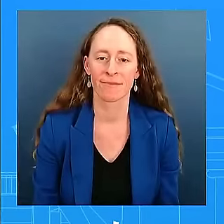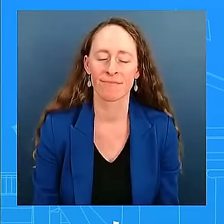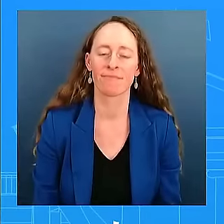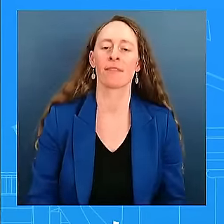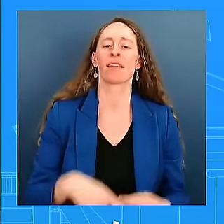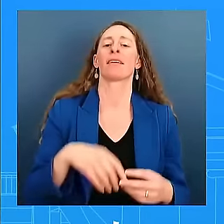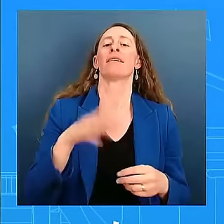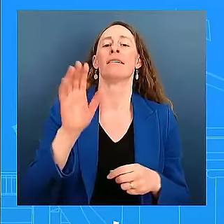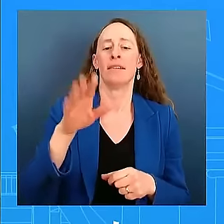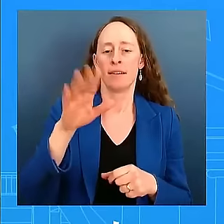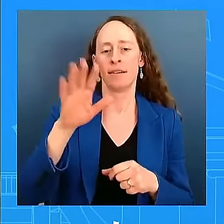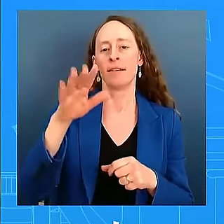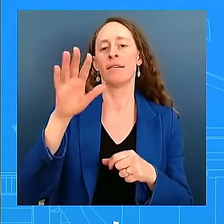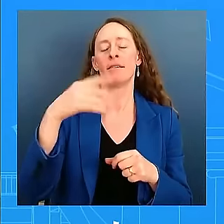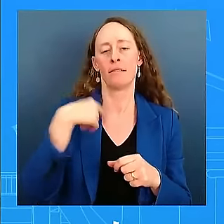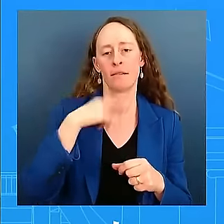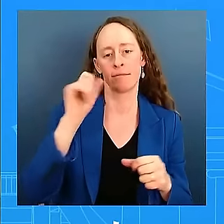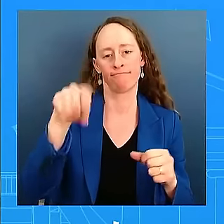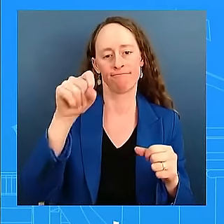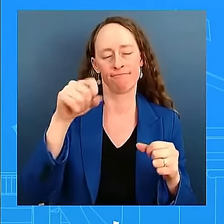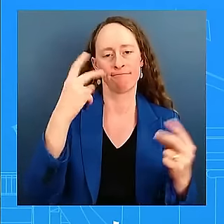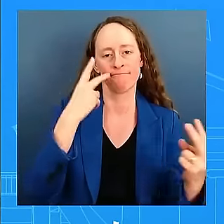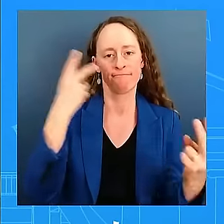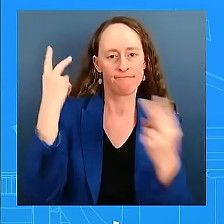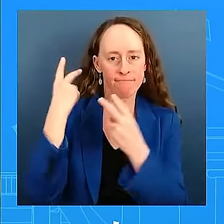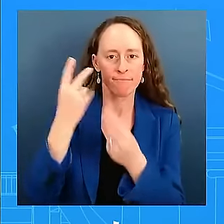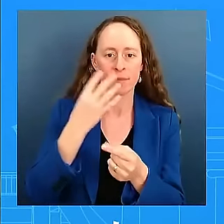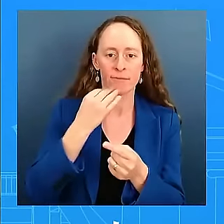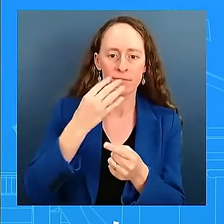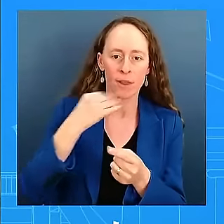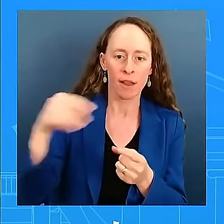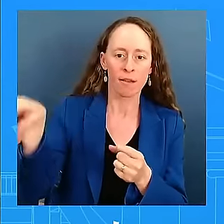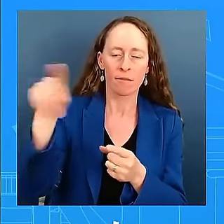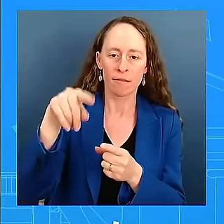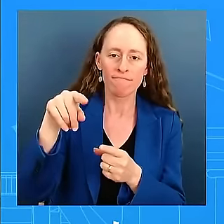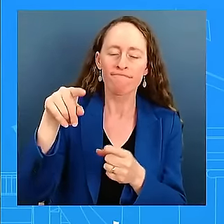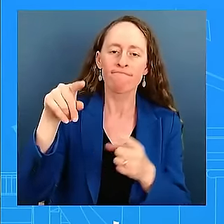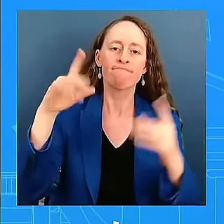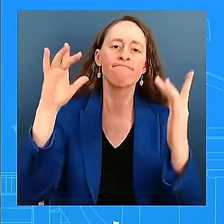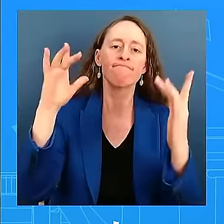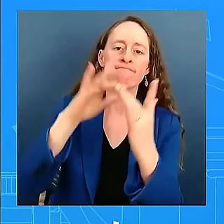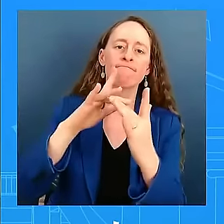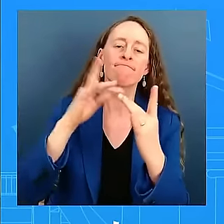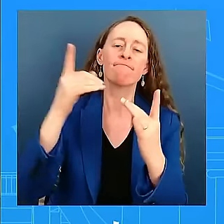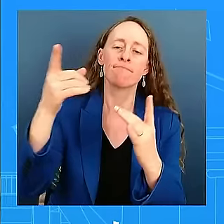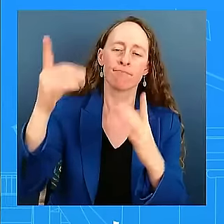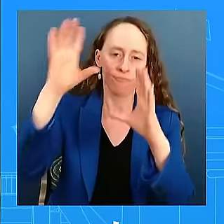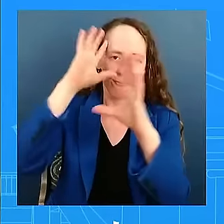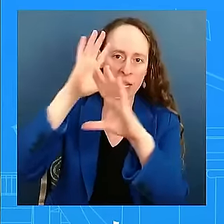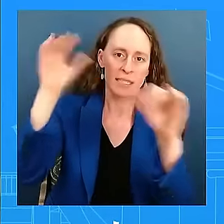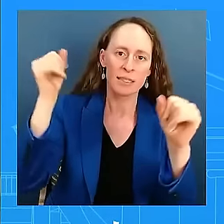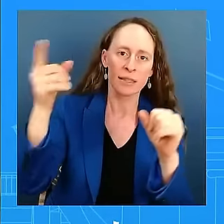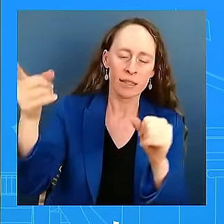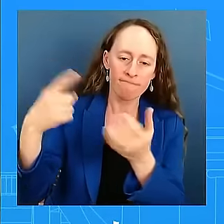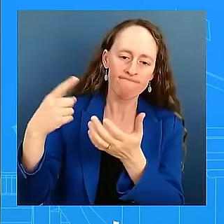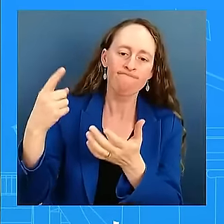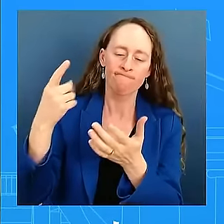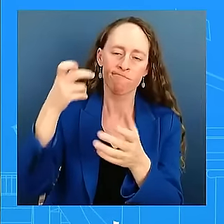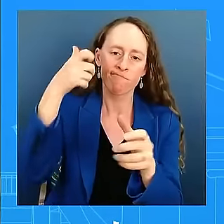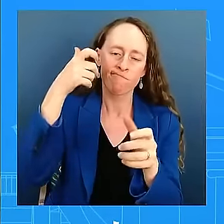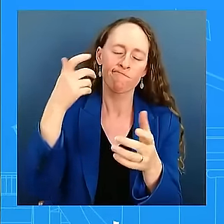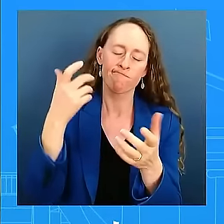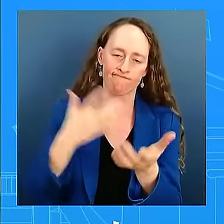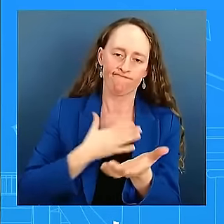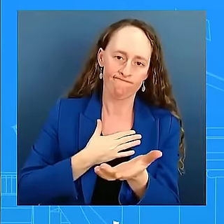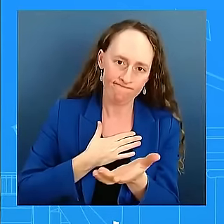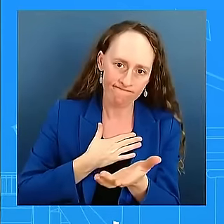And the President called President Herzog because he believed it was an appropriate person for the President to call to express his condolences.